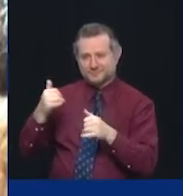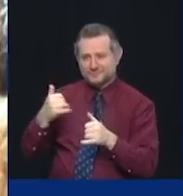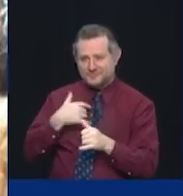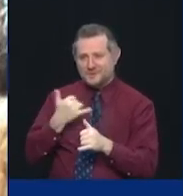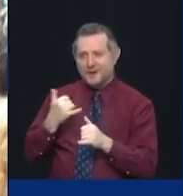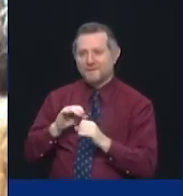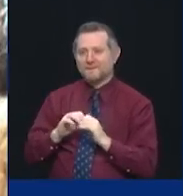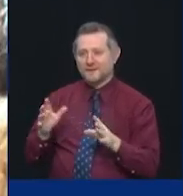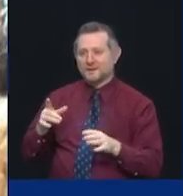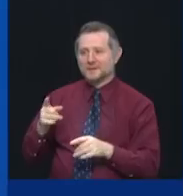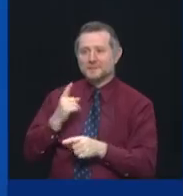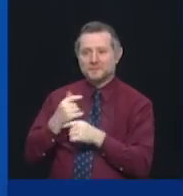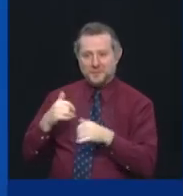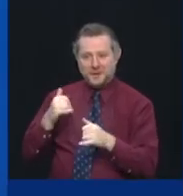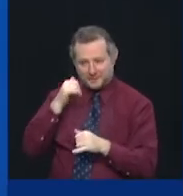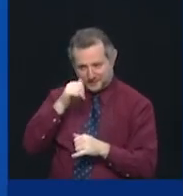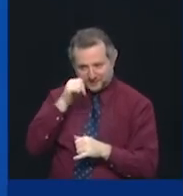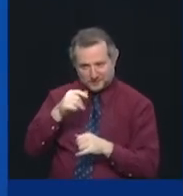frequently.